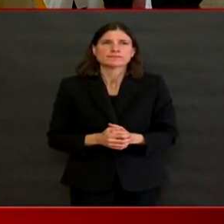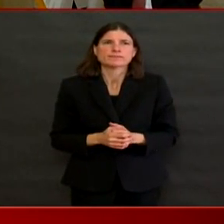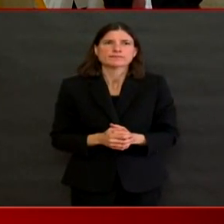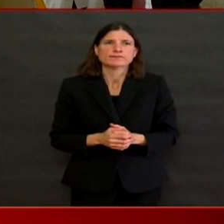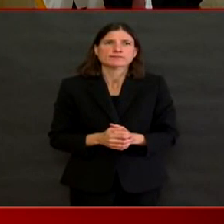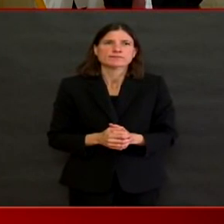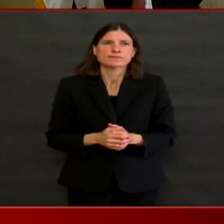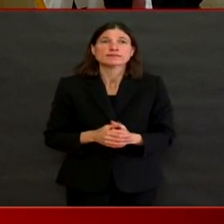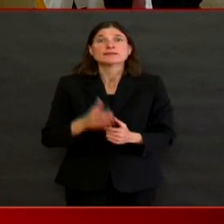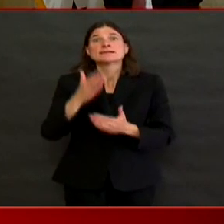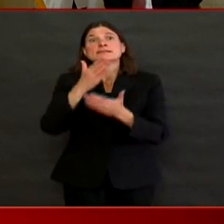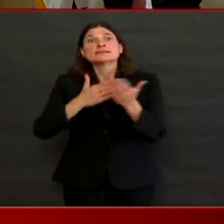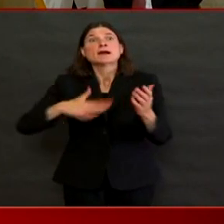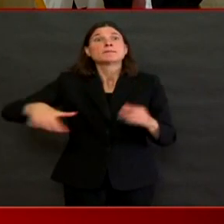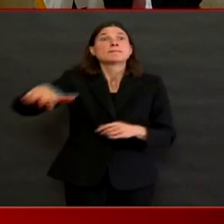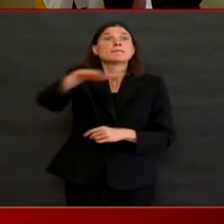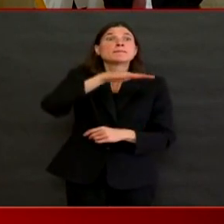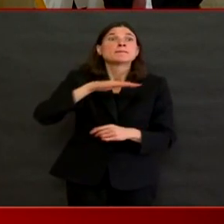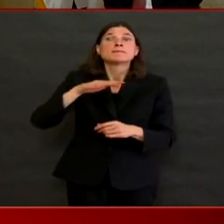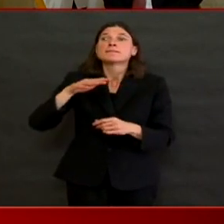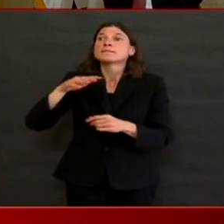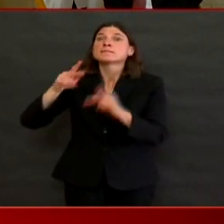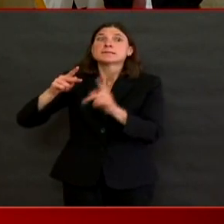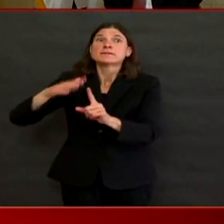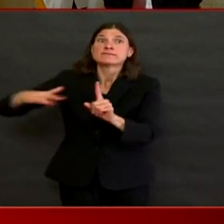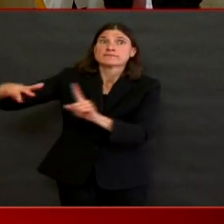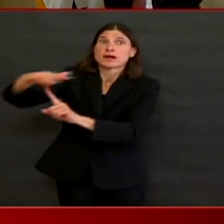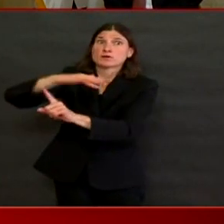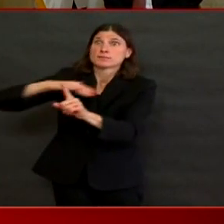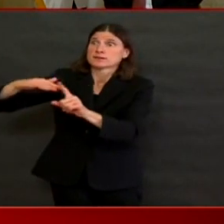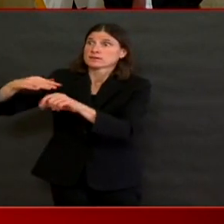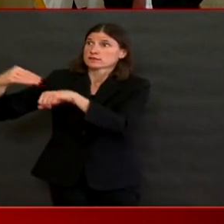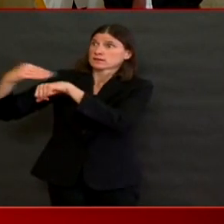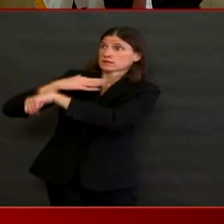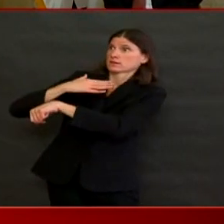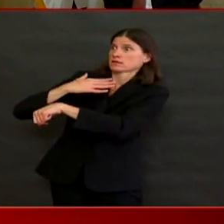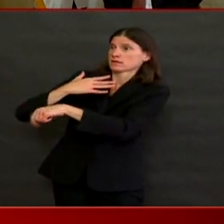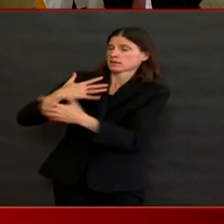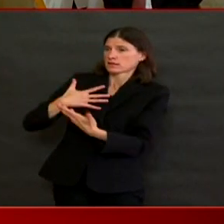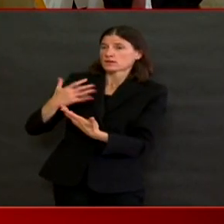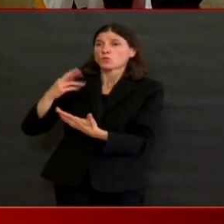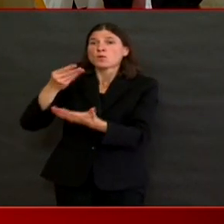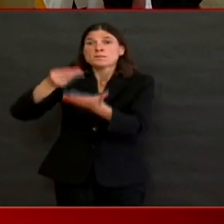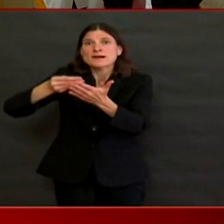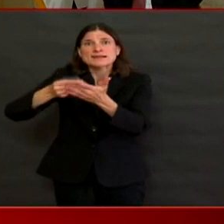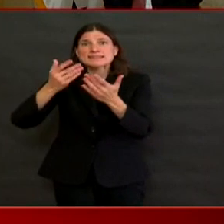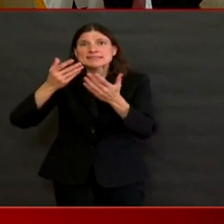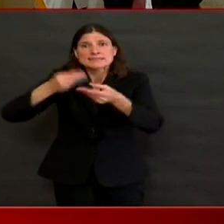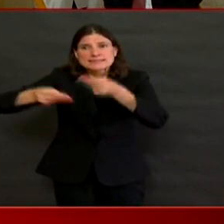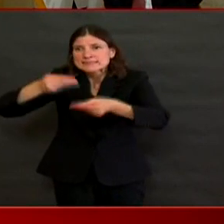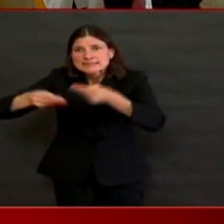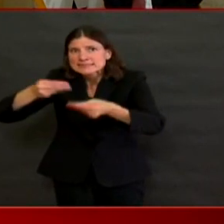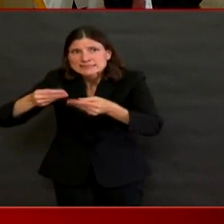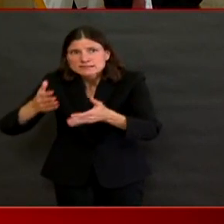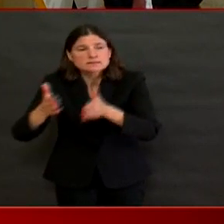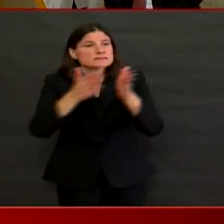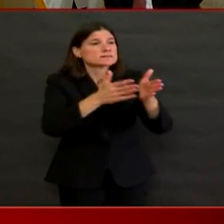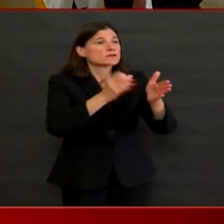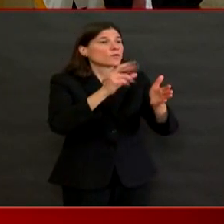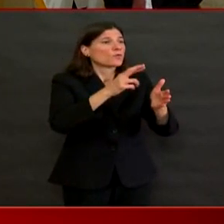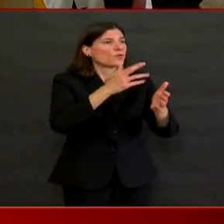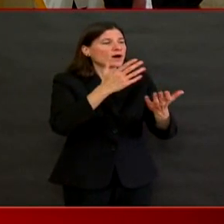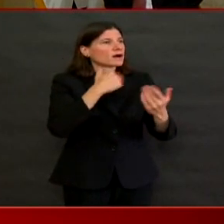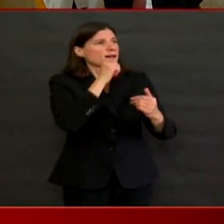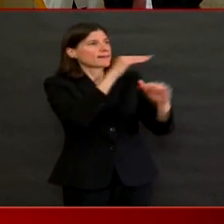economic factors that make certain people more vulnerable. We talk often about